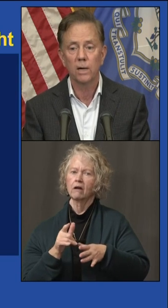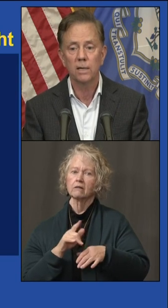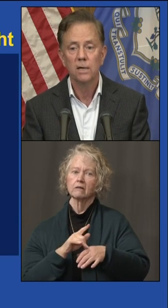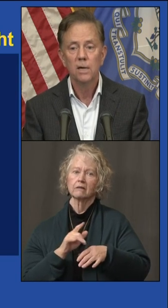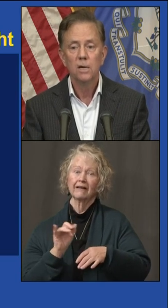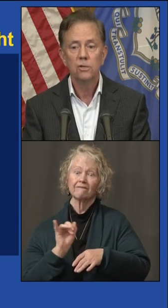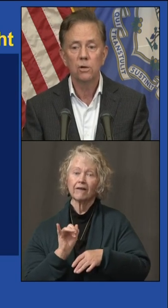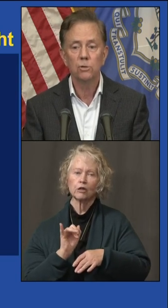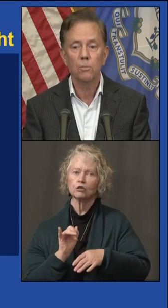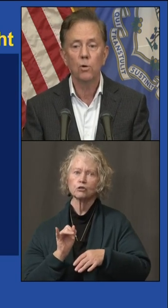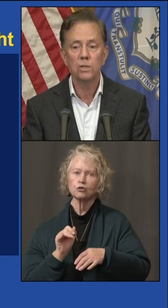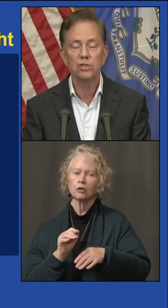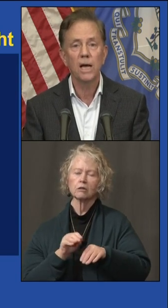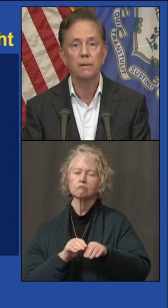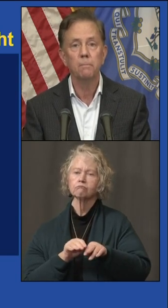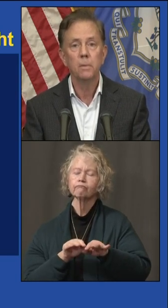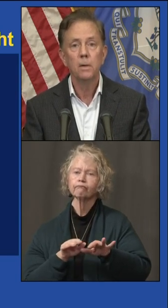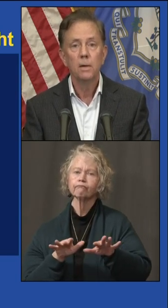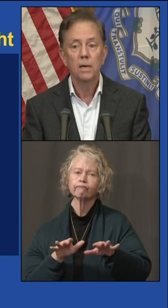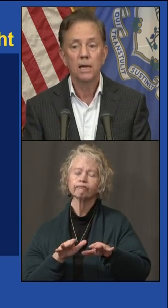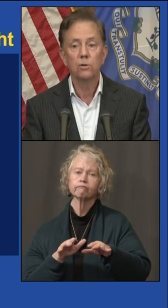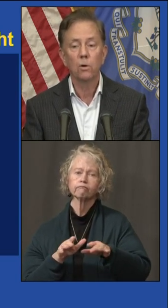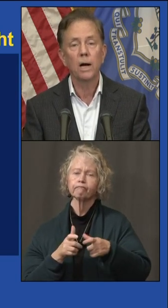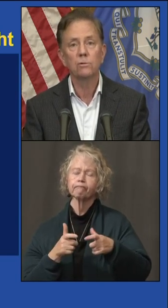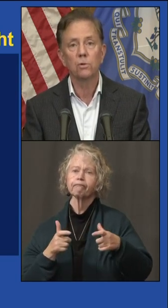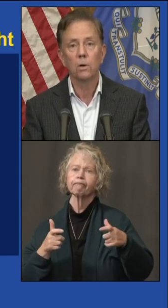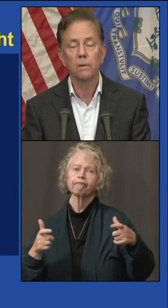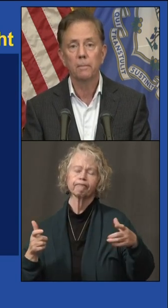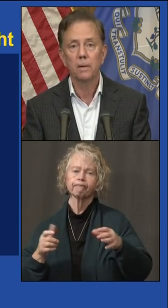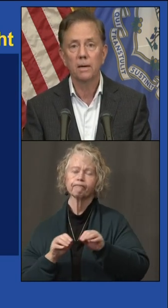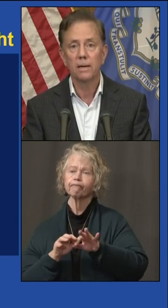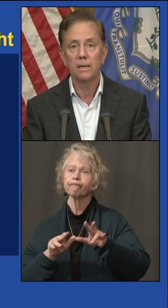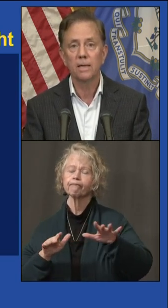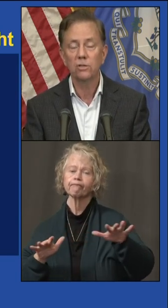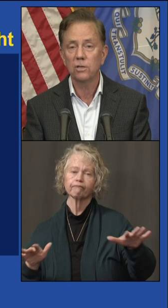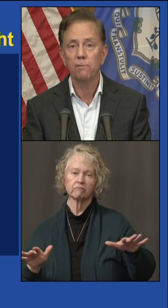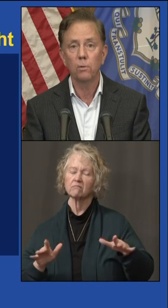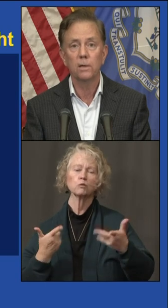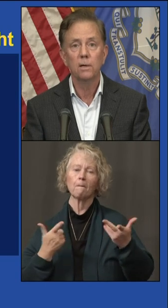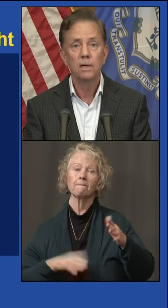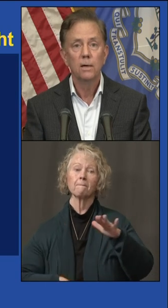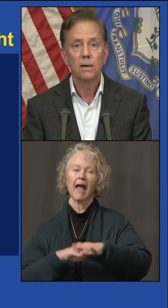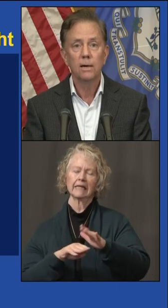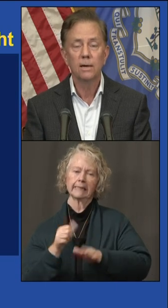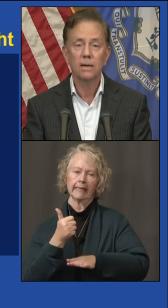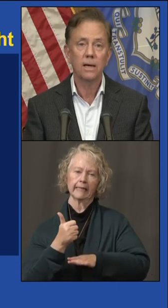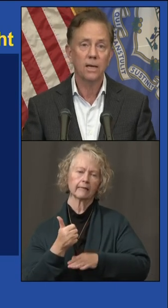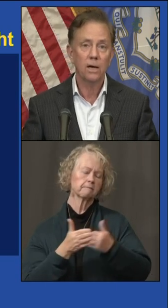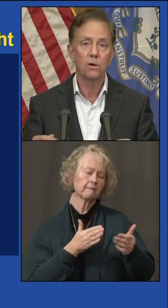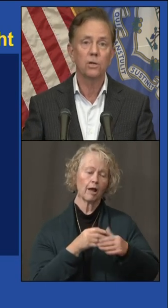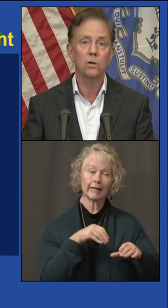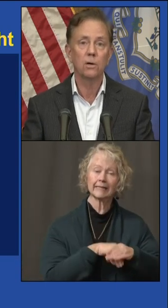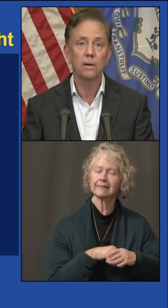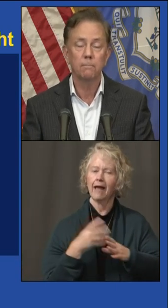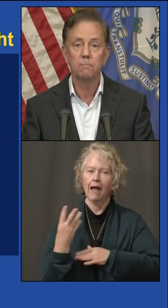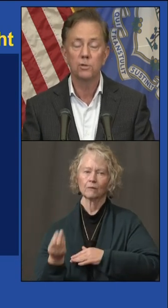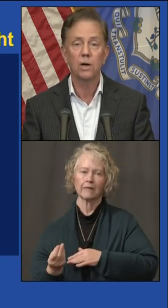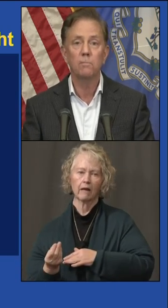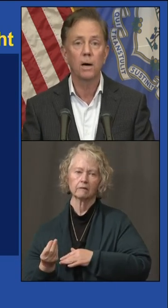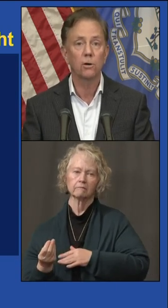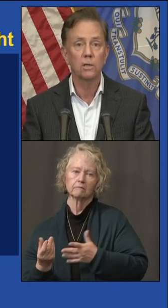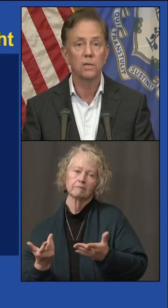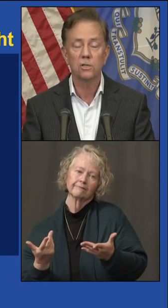infection rate. So no more than 10, indoor or outdoor. That's a tough one. I've got to count on your